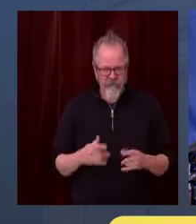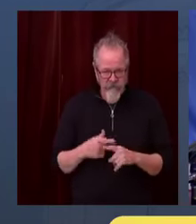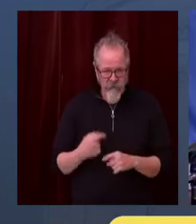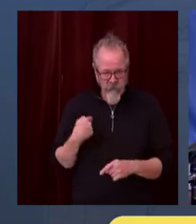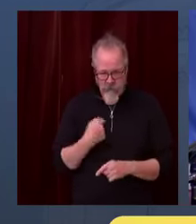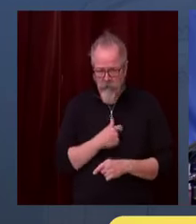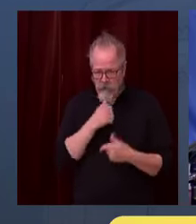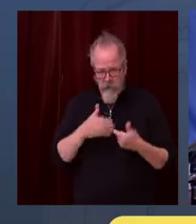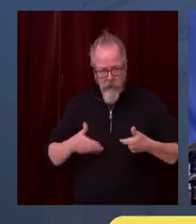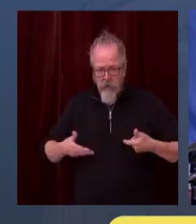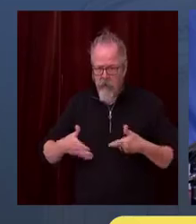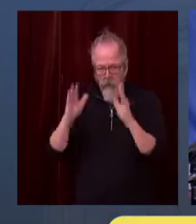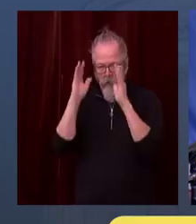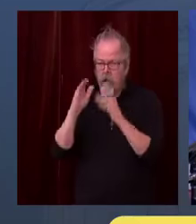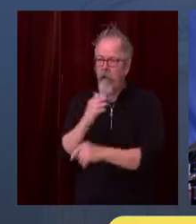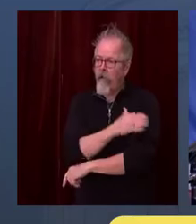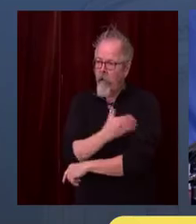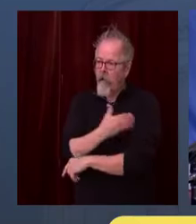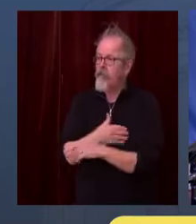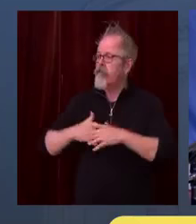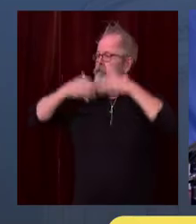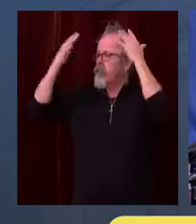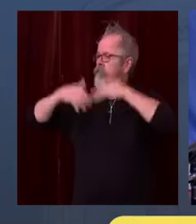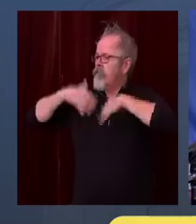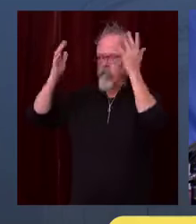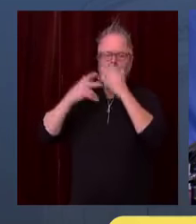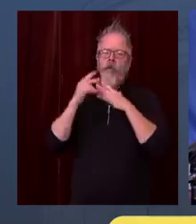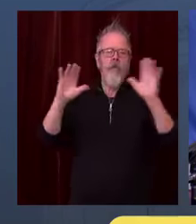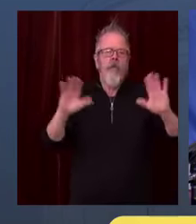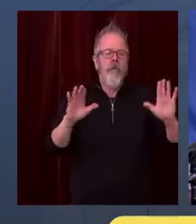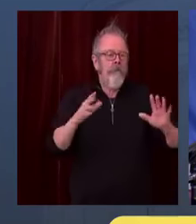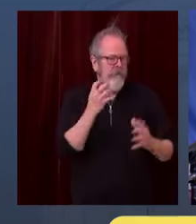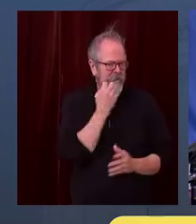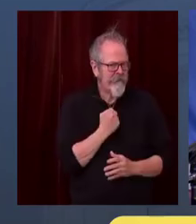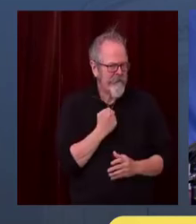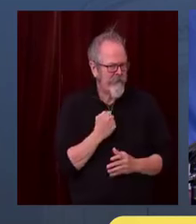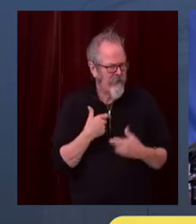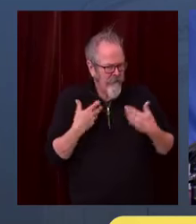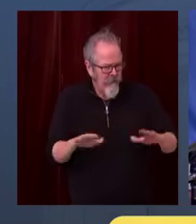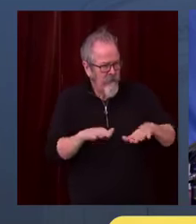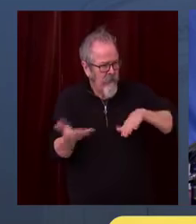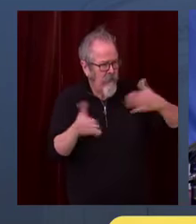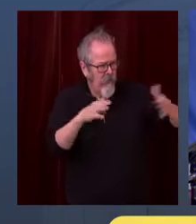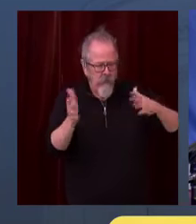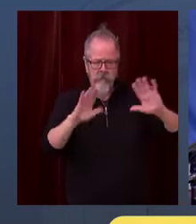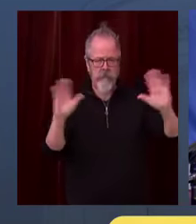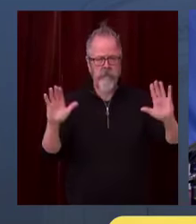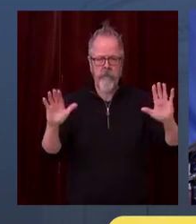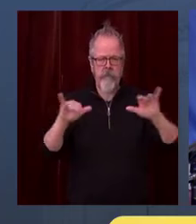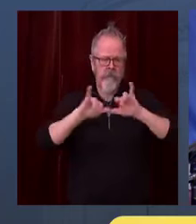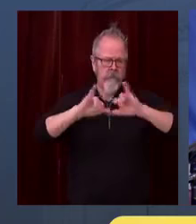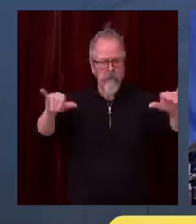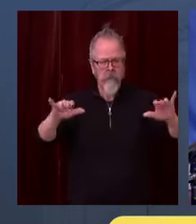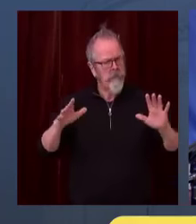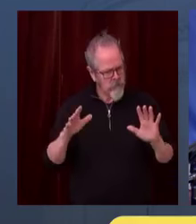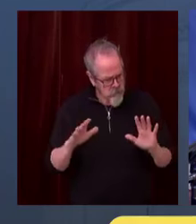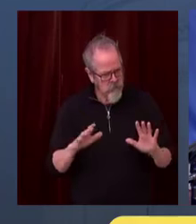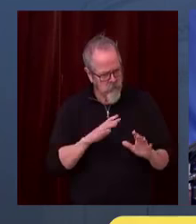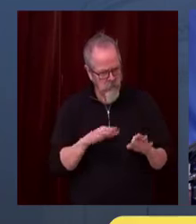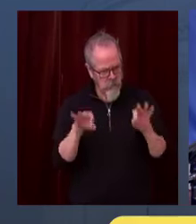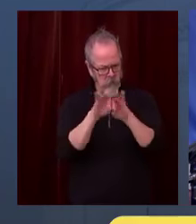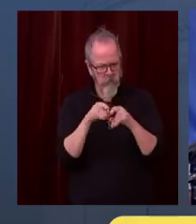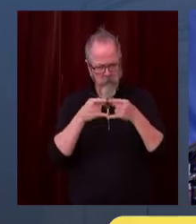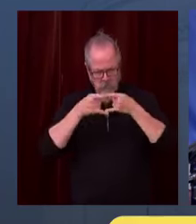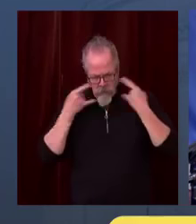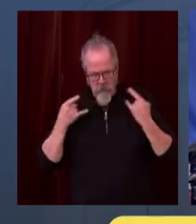destroying our families. That we know. That's what I can say. But as I've said here, that should not be necessary.